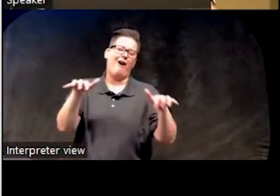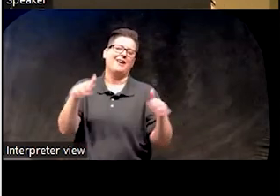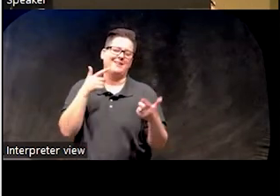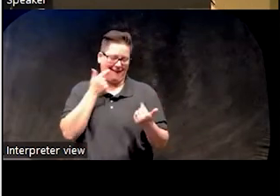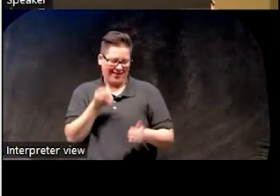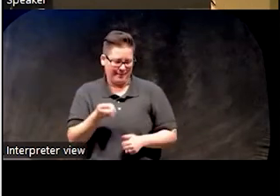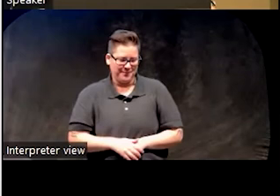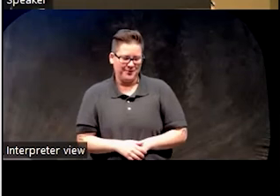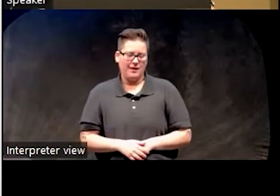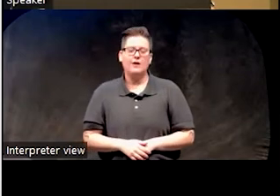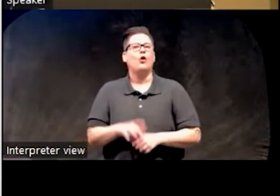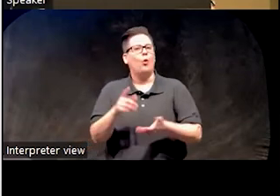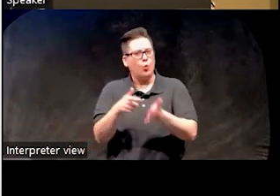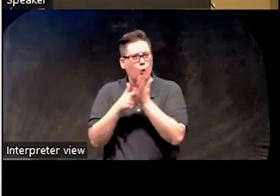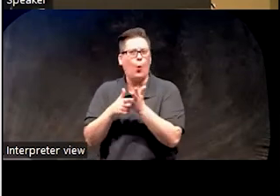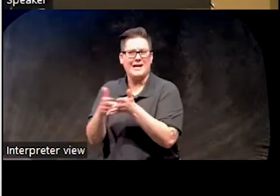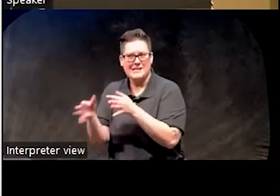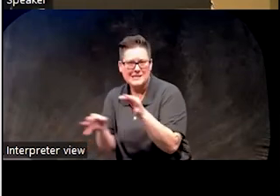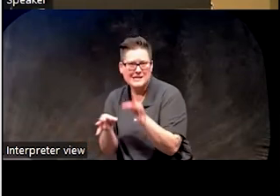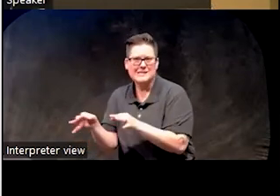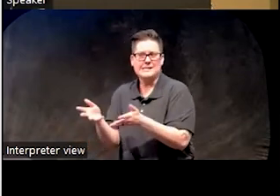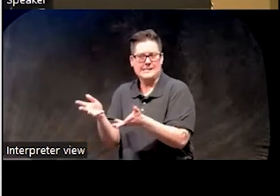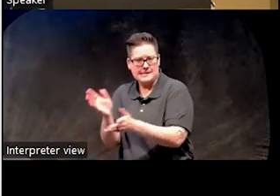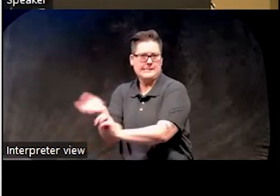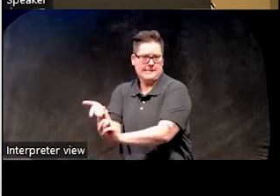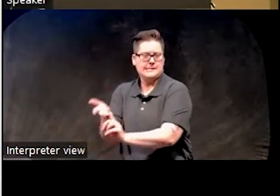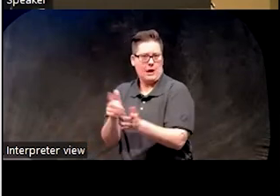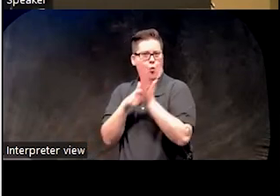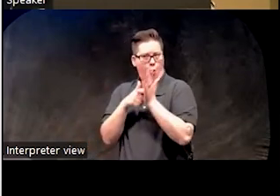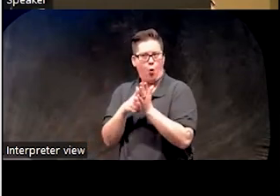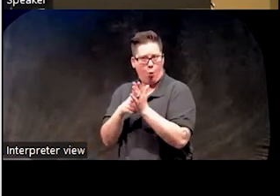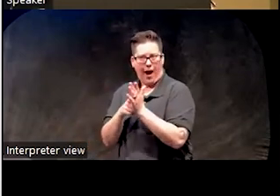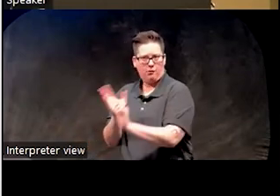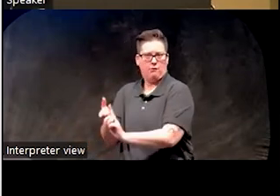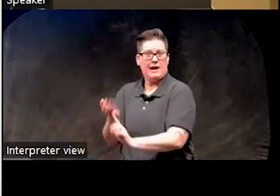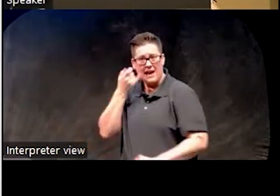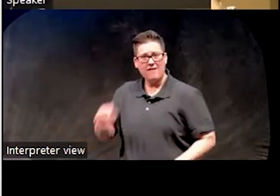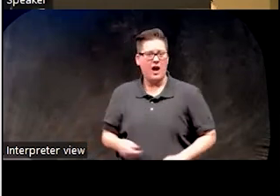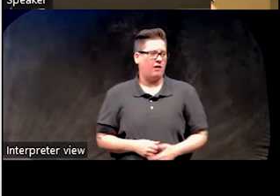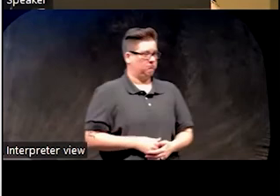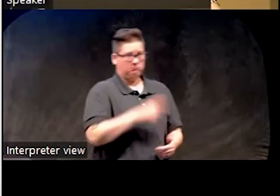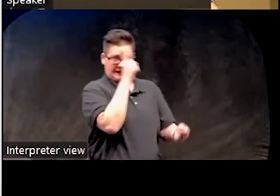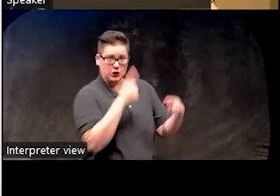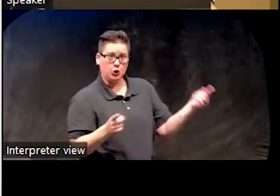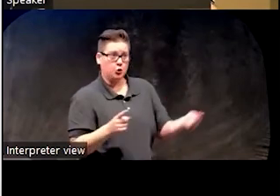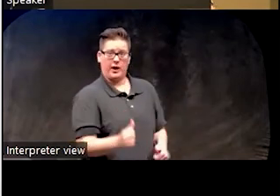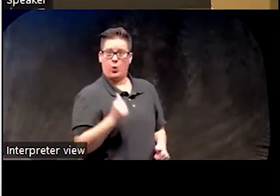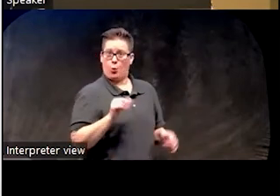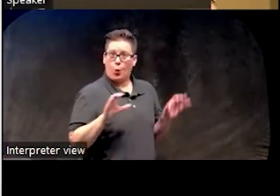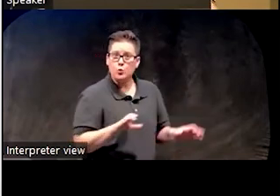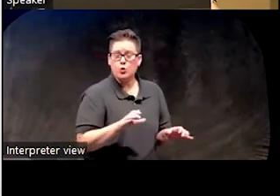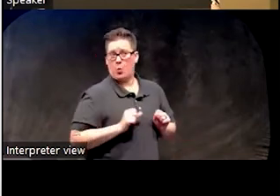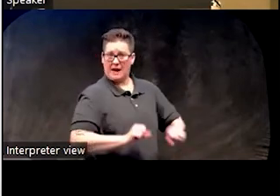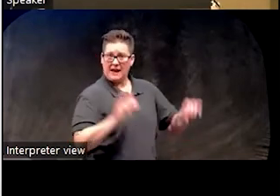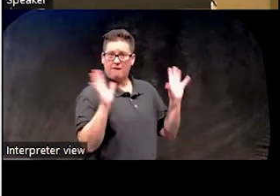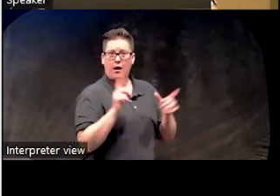like a conversation and effort and it's really important though to spend that time and get the buy-in from the patient. Cause if they leave and don't do it or give up halfway through,